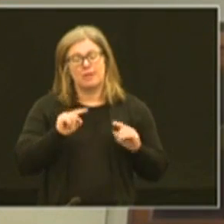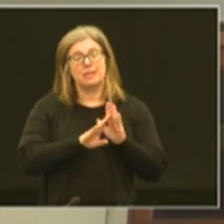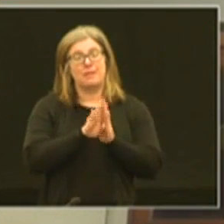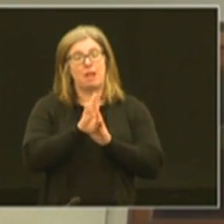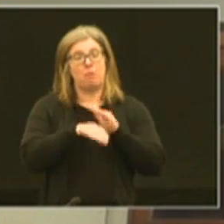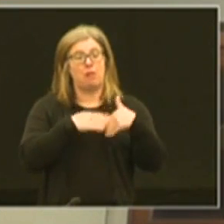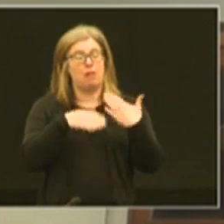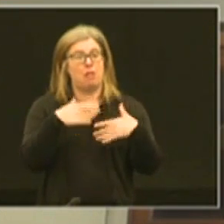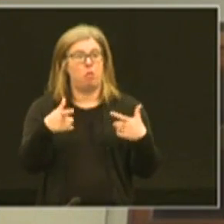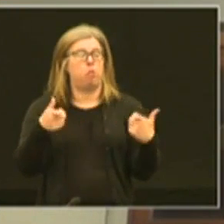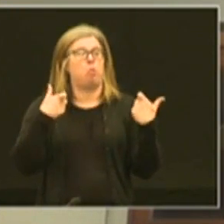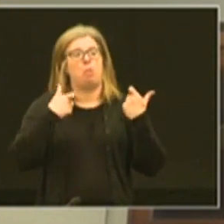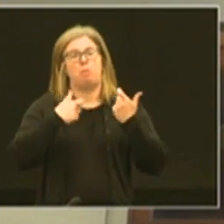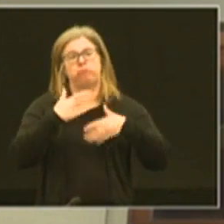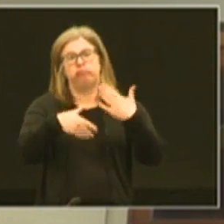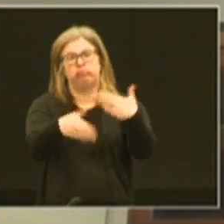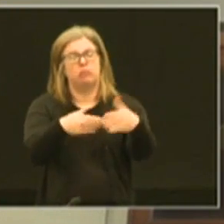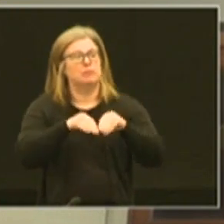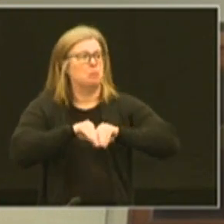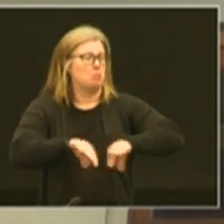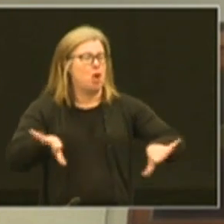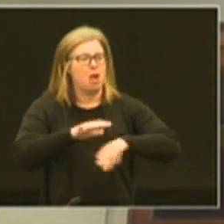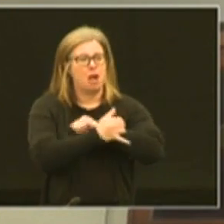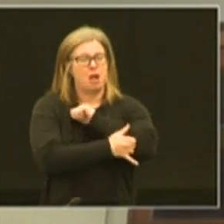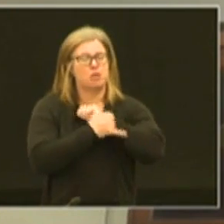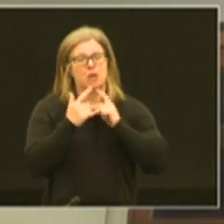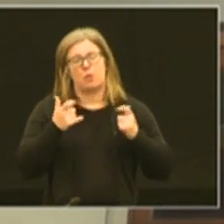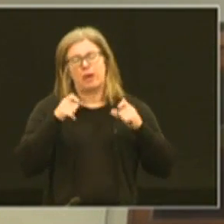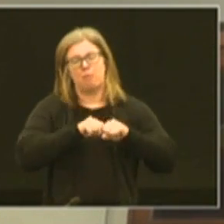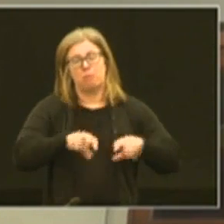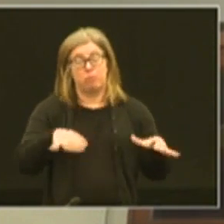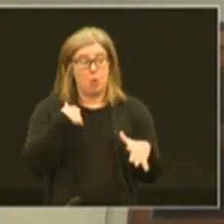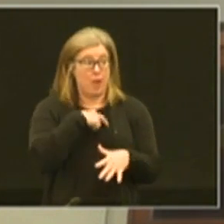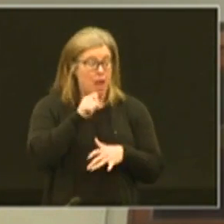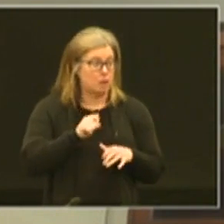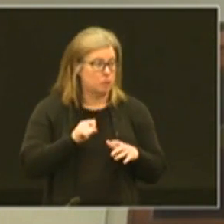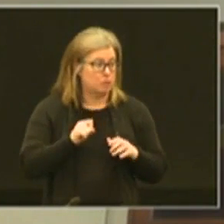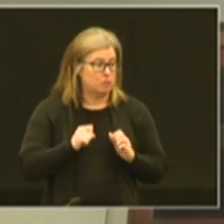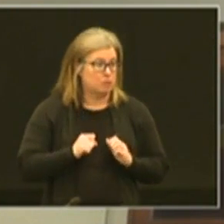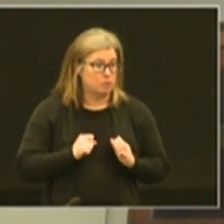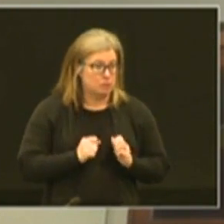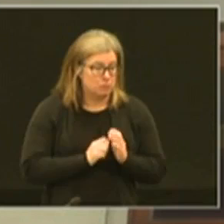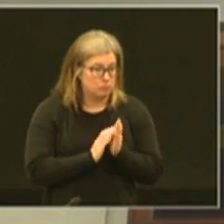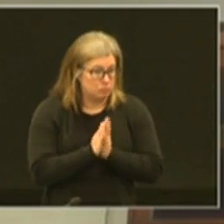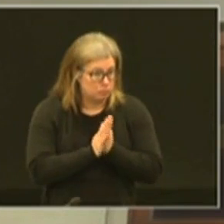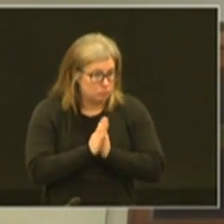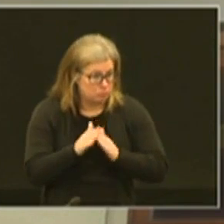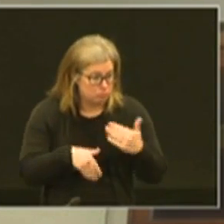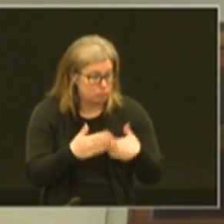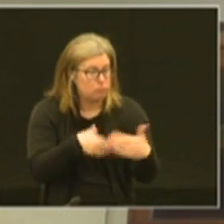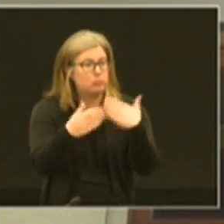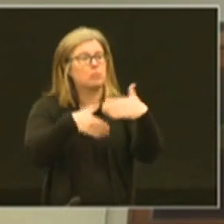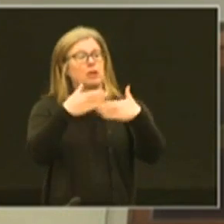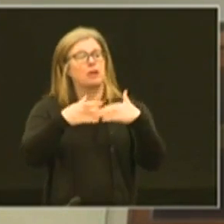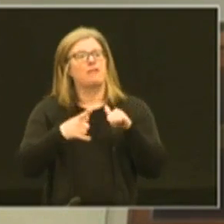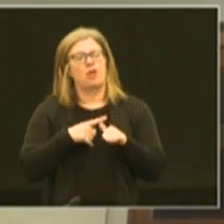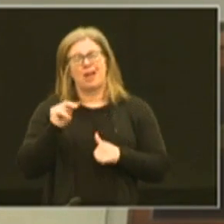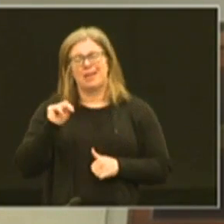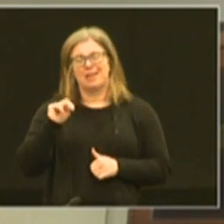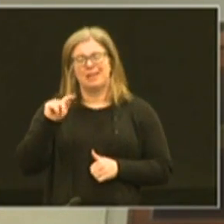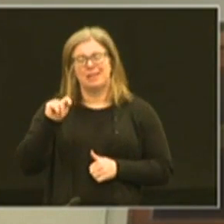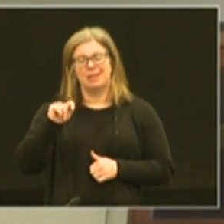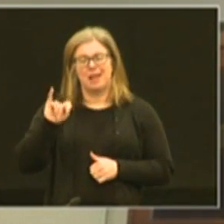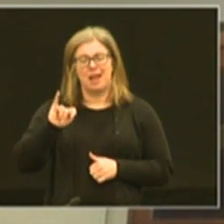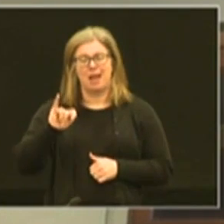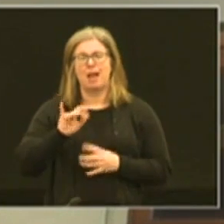developed very quickly and I know spread across the country very quickly we had to mobilize. At first NTI was